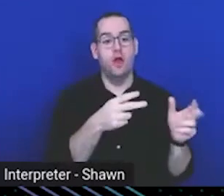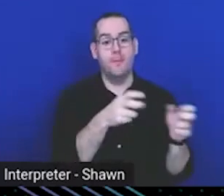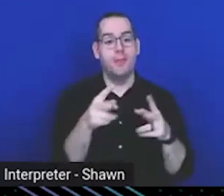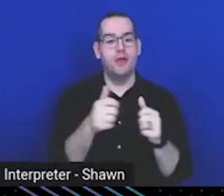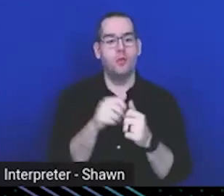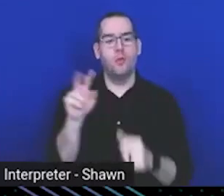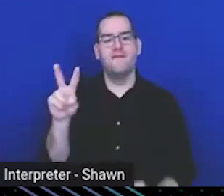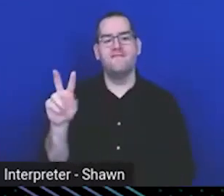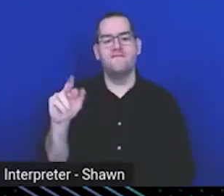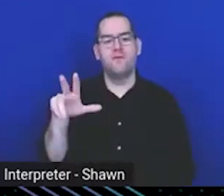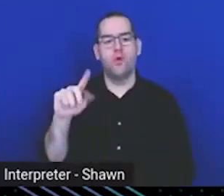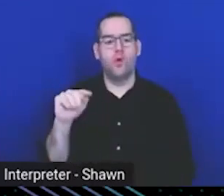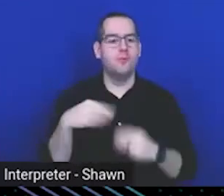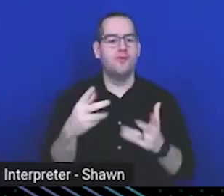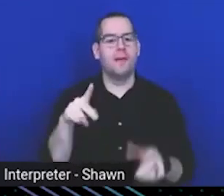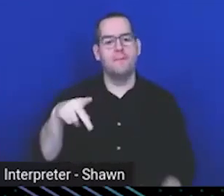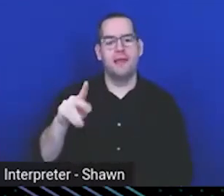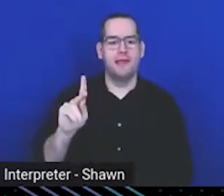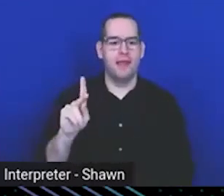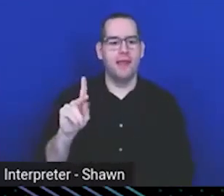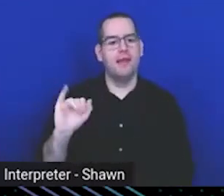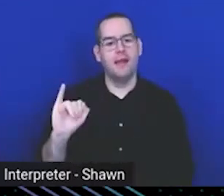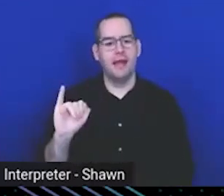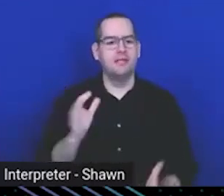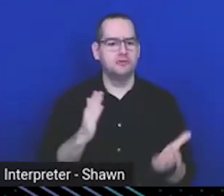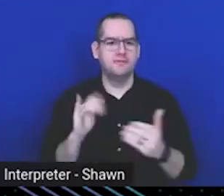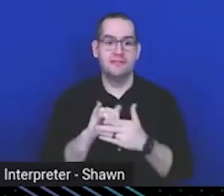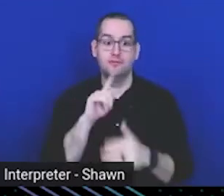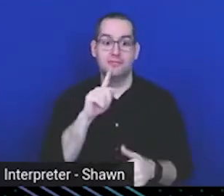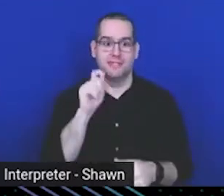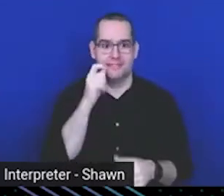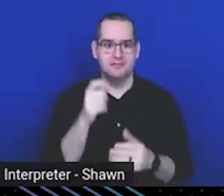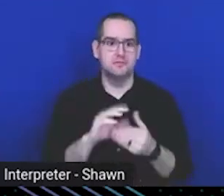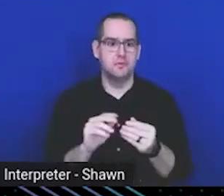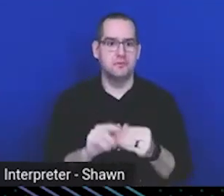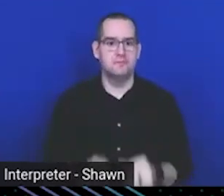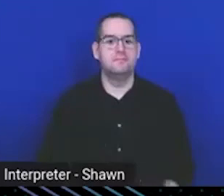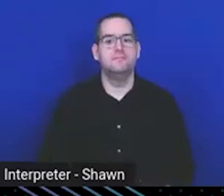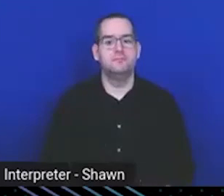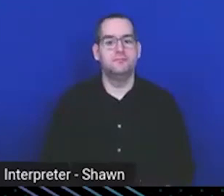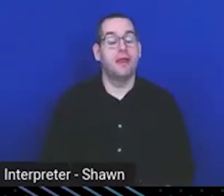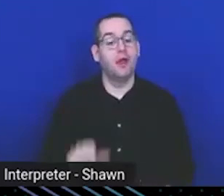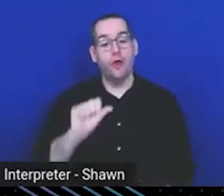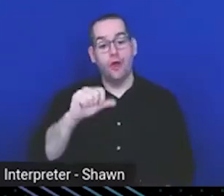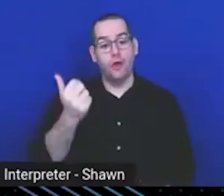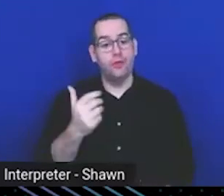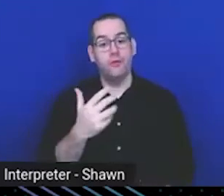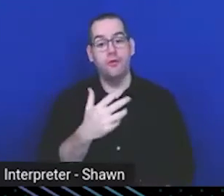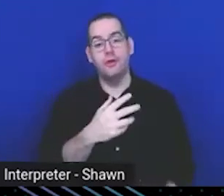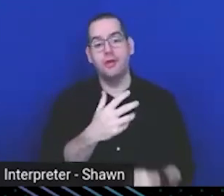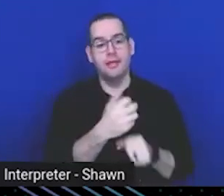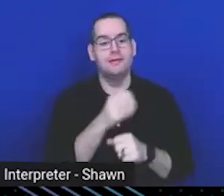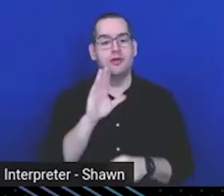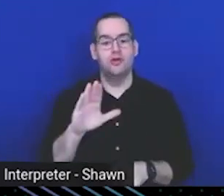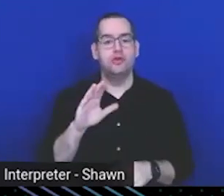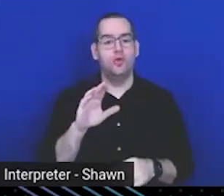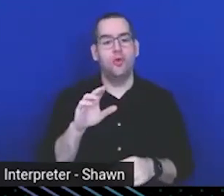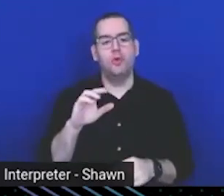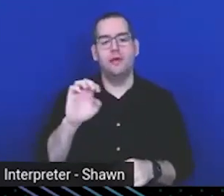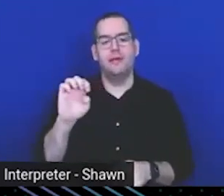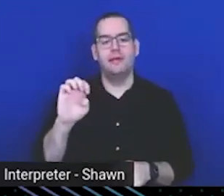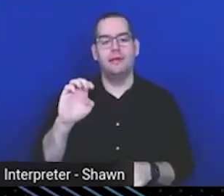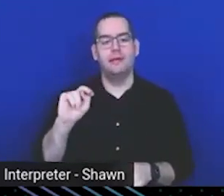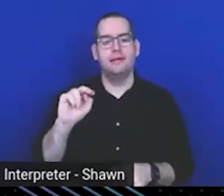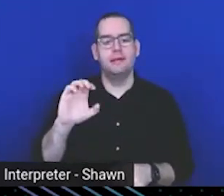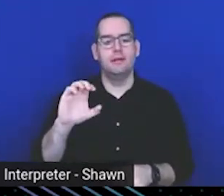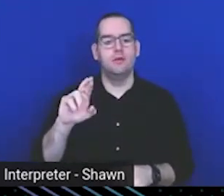providing the PKI service and that would be a really neat story. The other thing you're going to want to grab is your gossip encryption key. That's what you need to make sure that you have